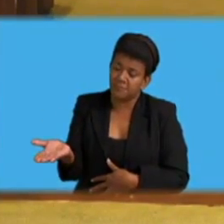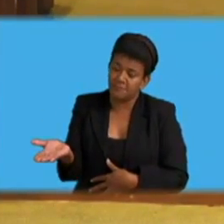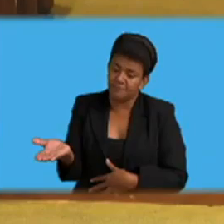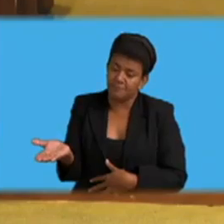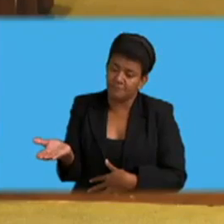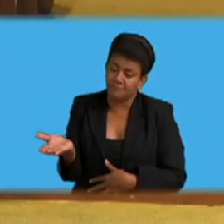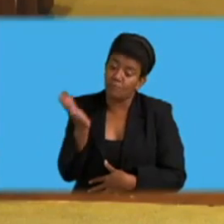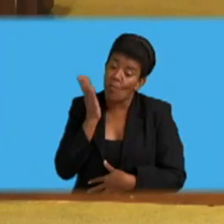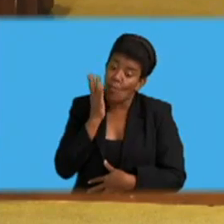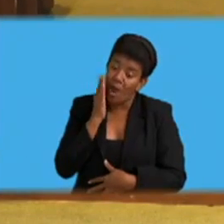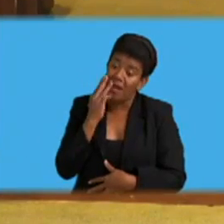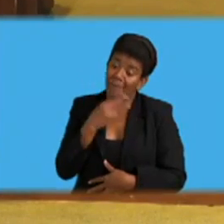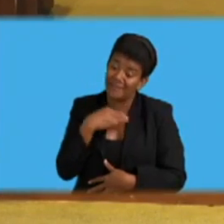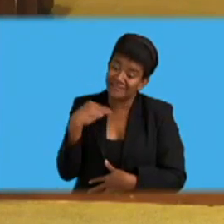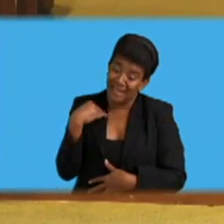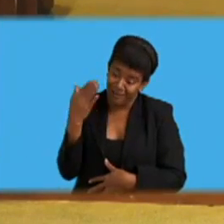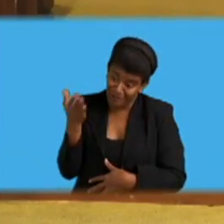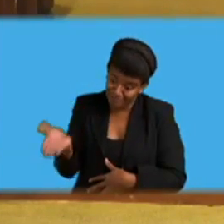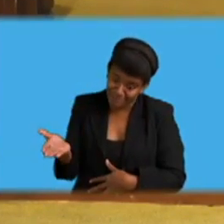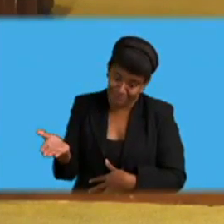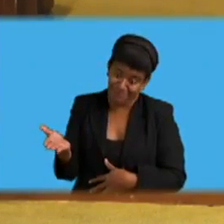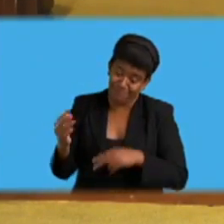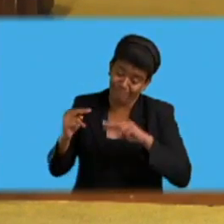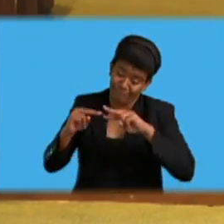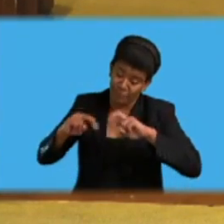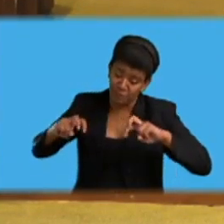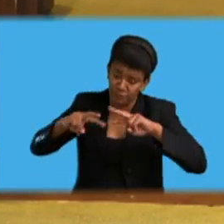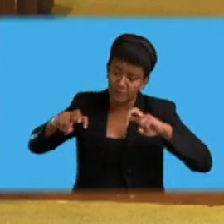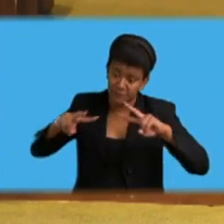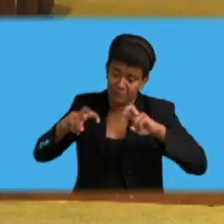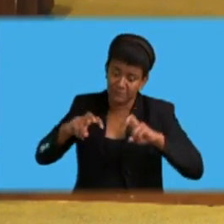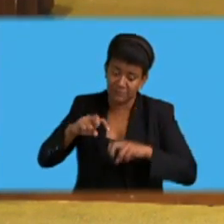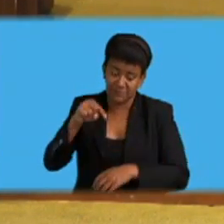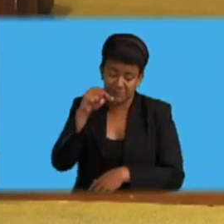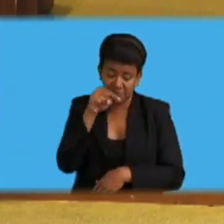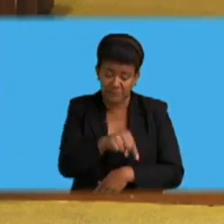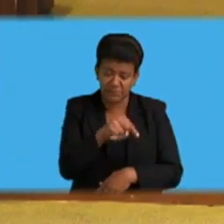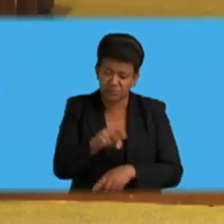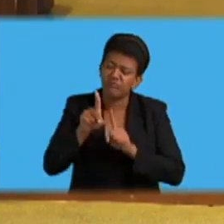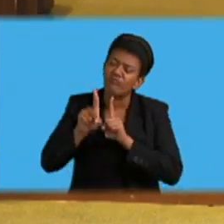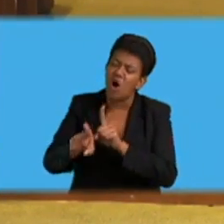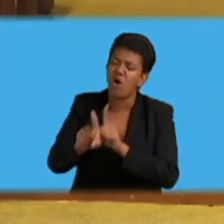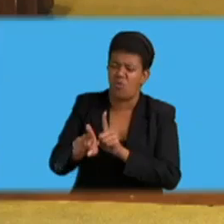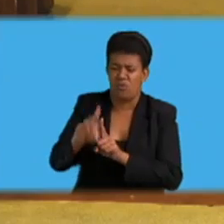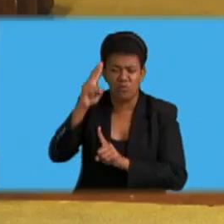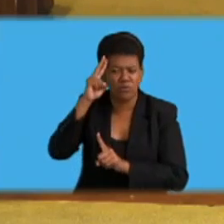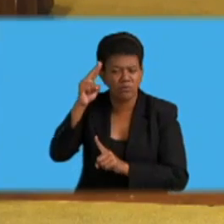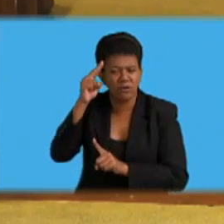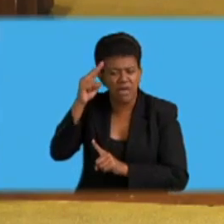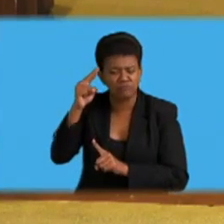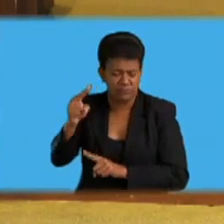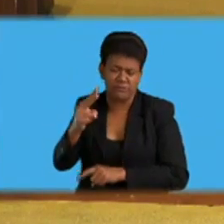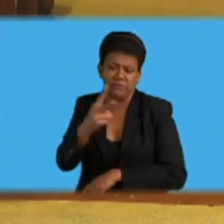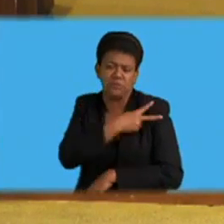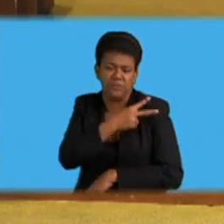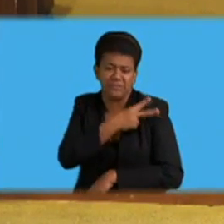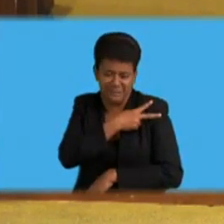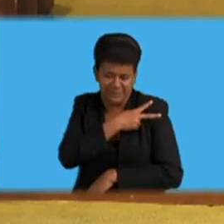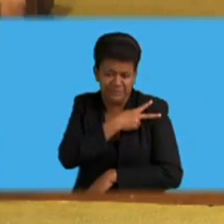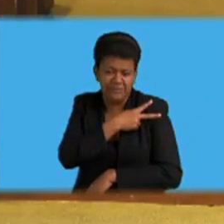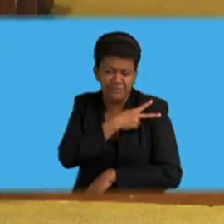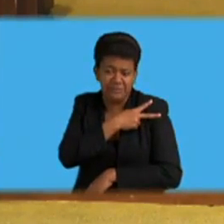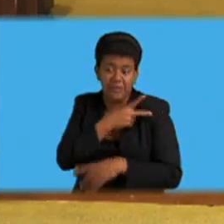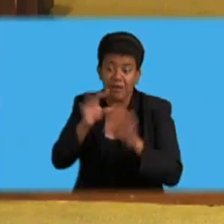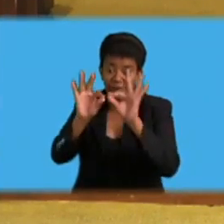situation with a national security framework. And I think he is right. We need to